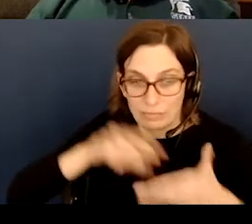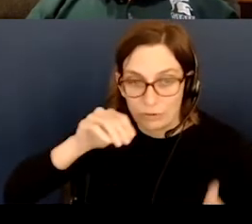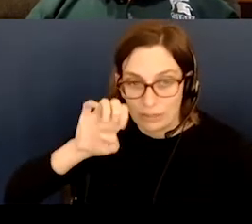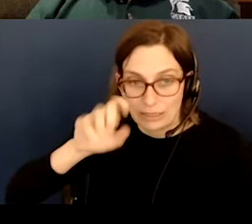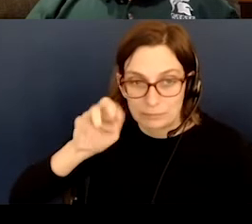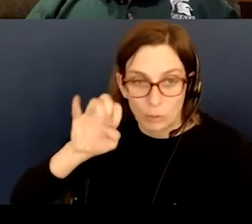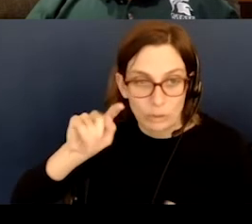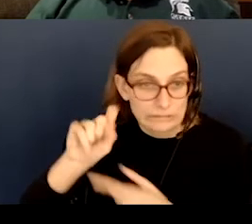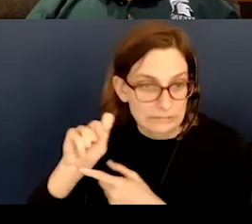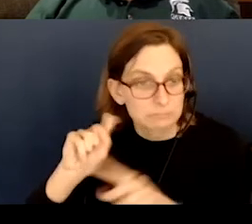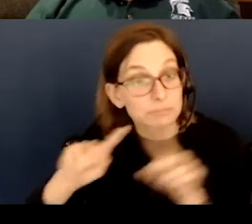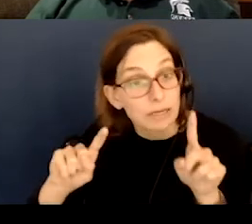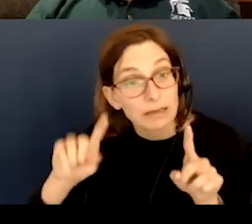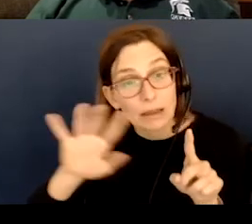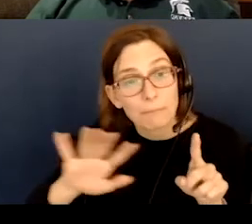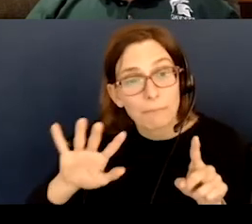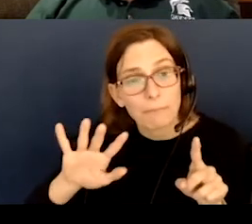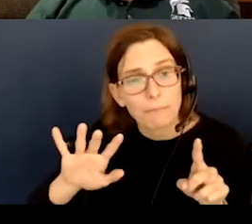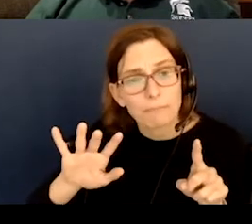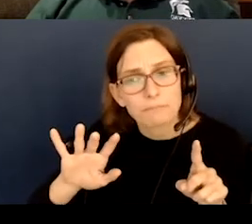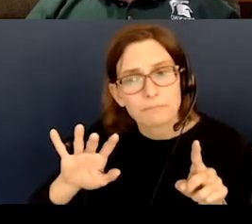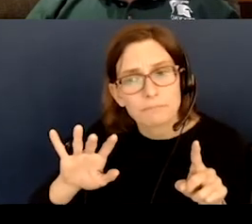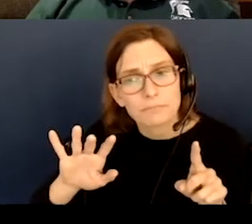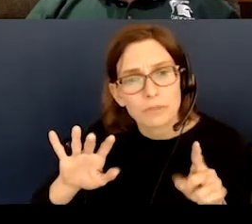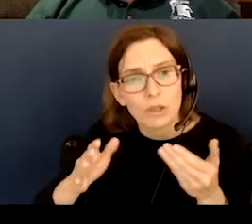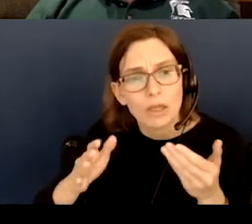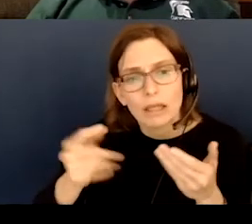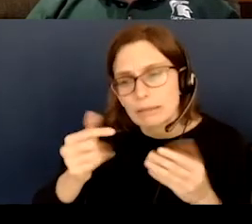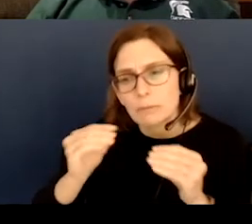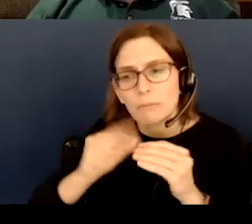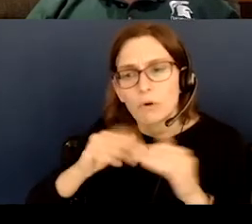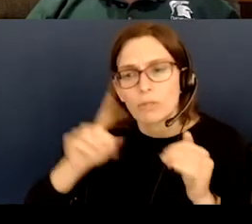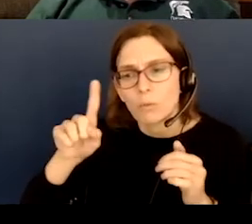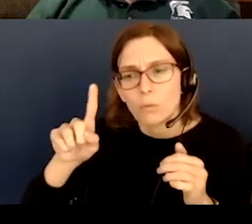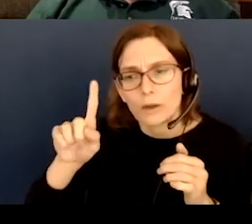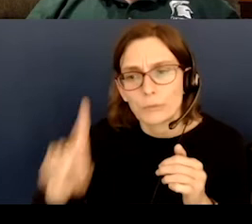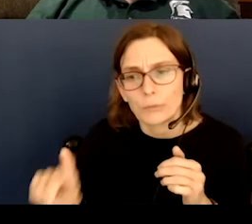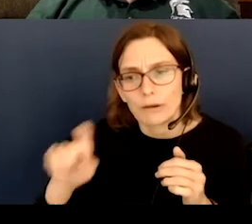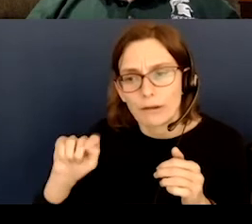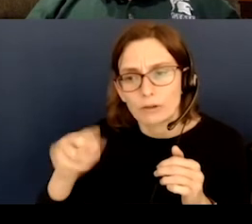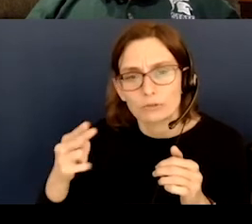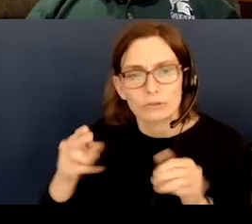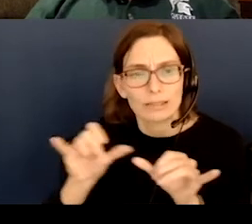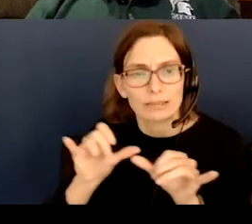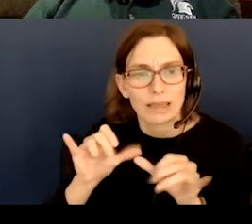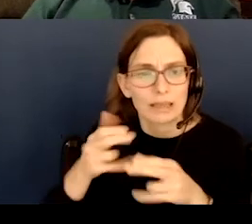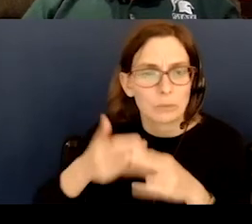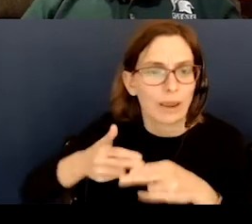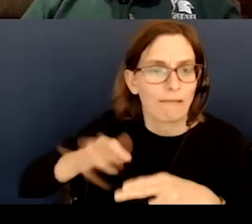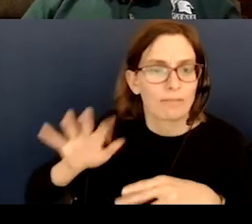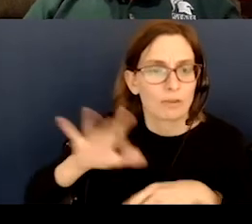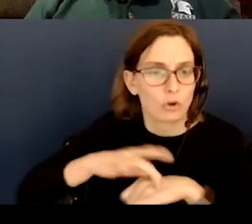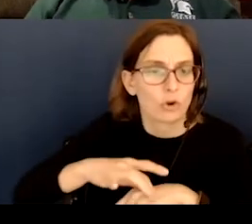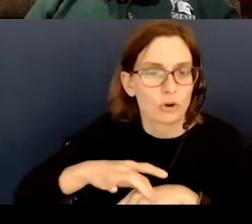about a hundredth, a little bit more than a hundredth the size of the mass of the Earth. It's also less